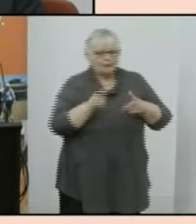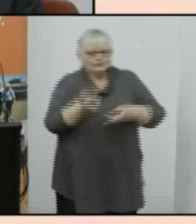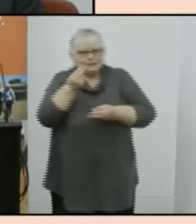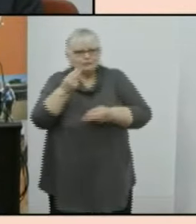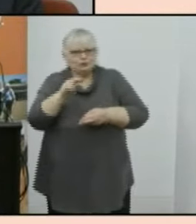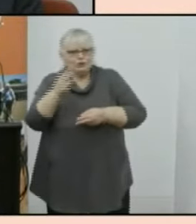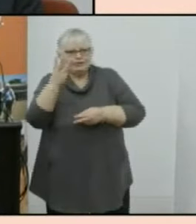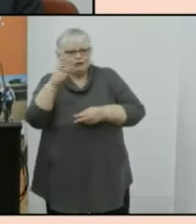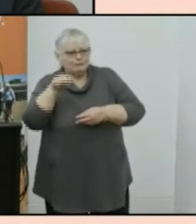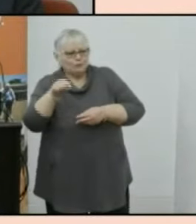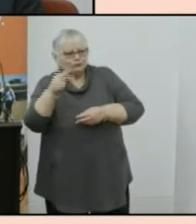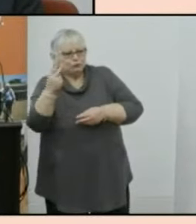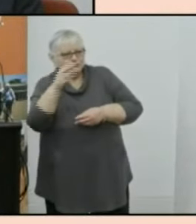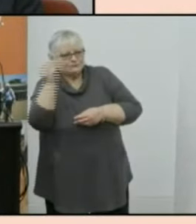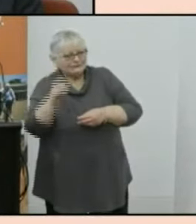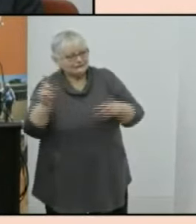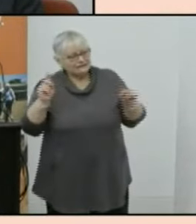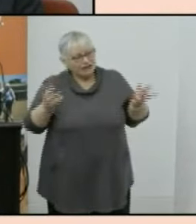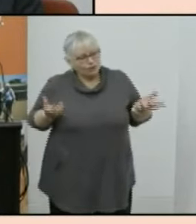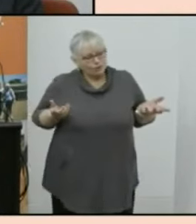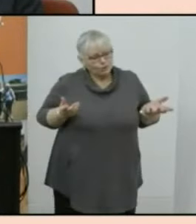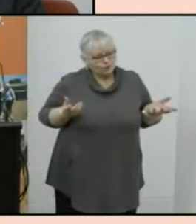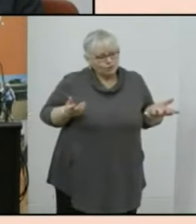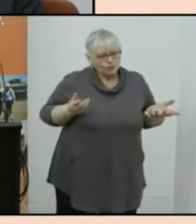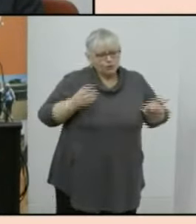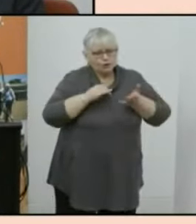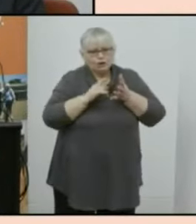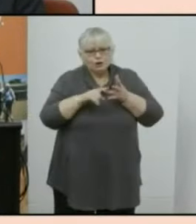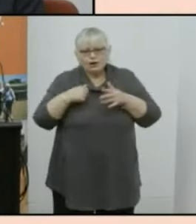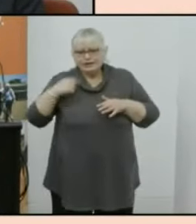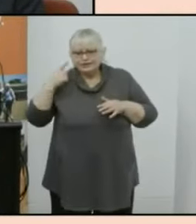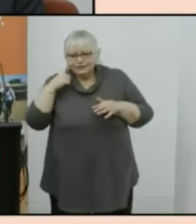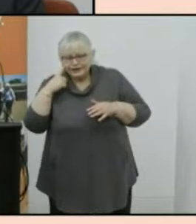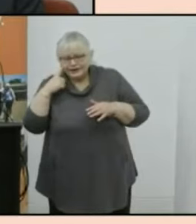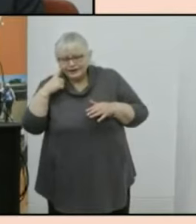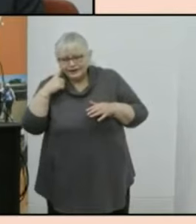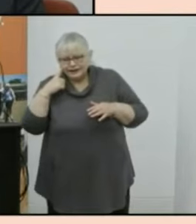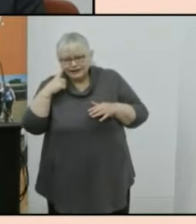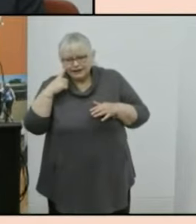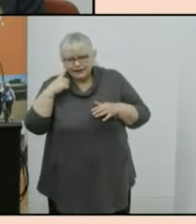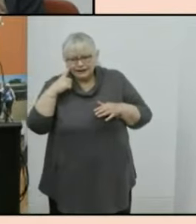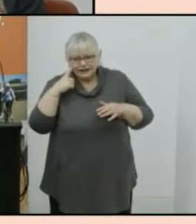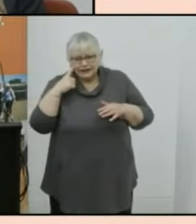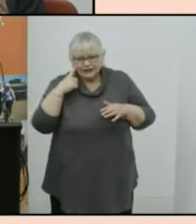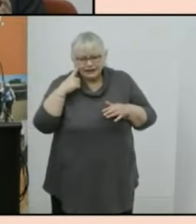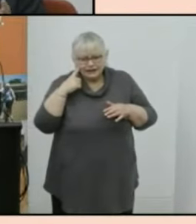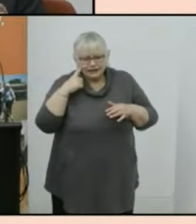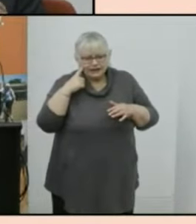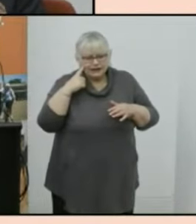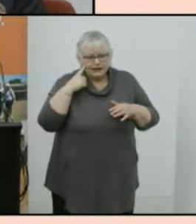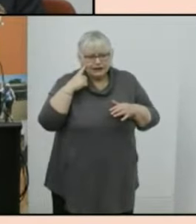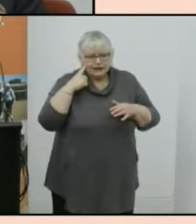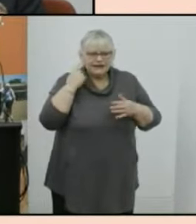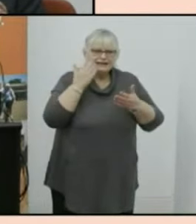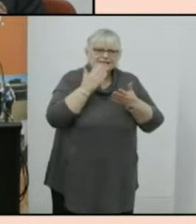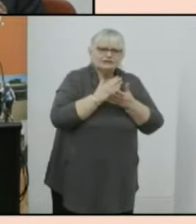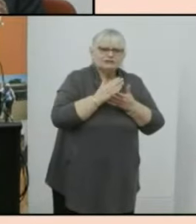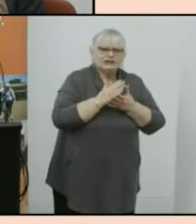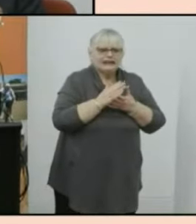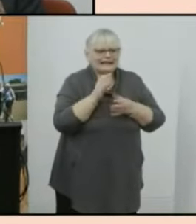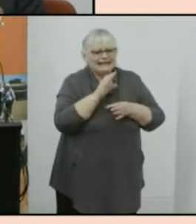now so um uh i think um so it's not it's not um